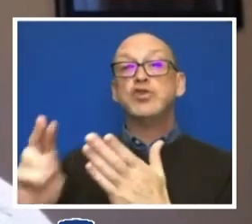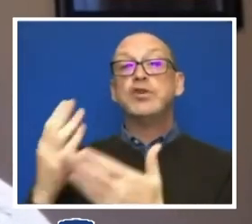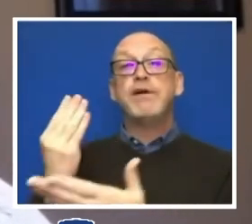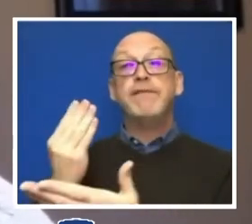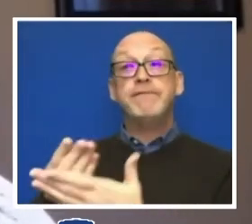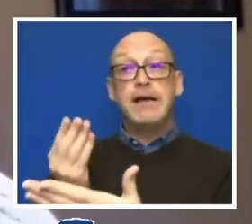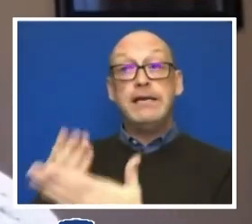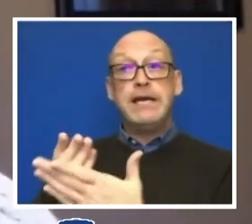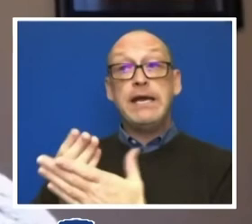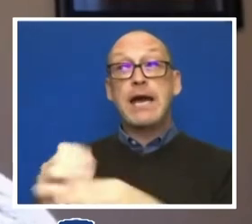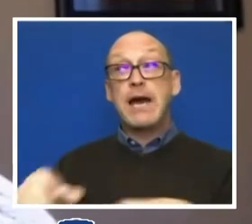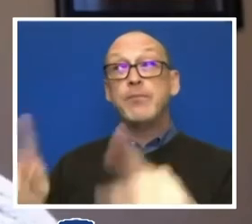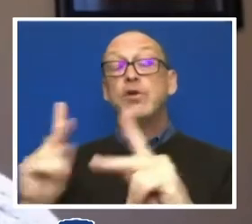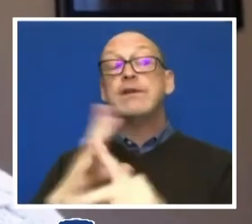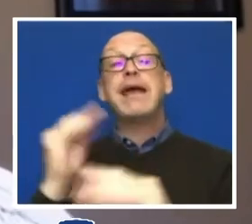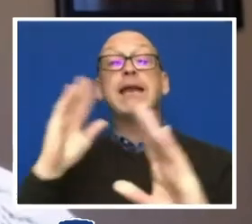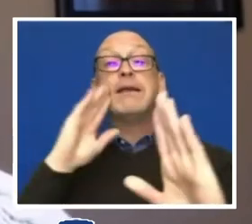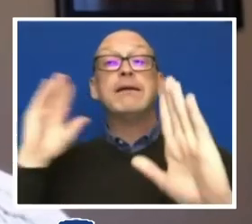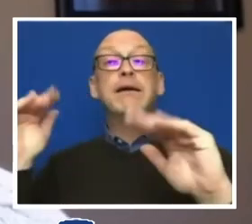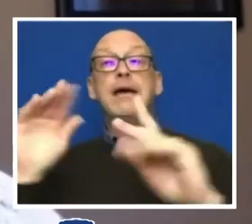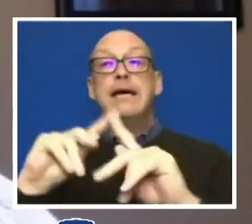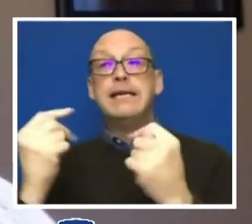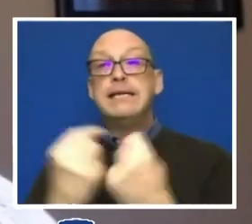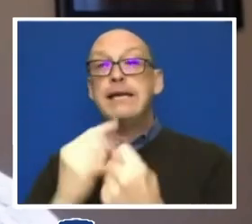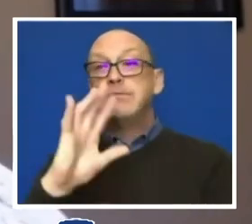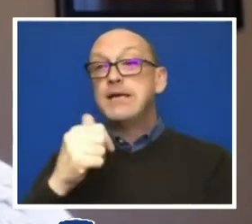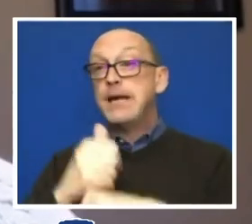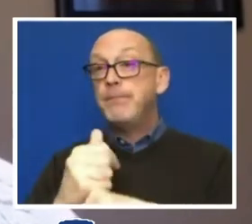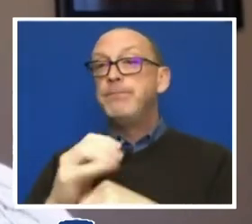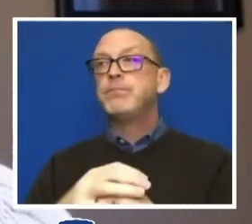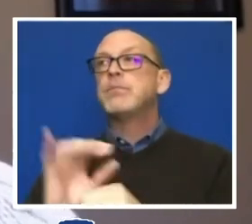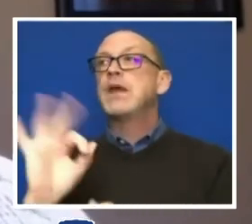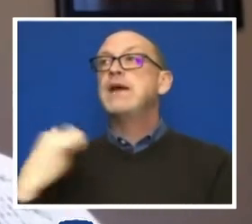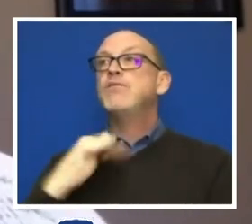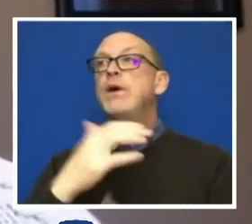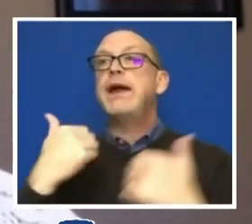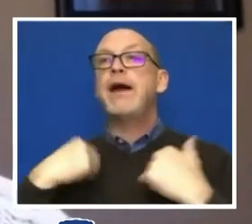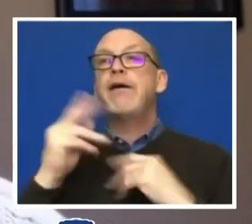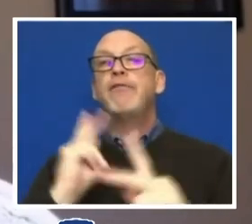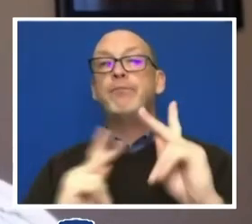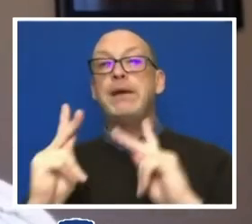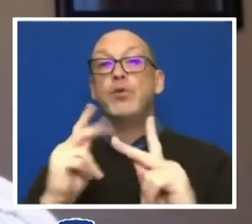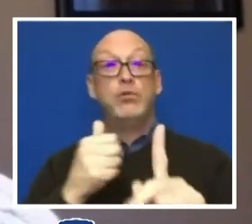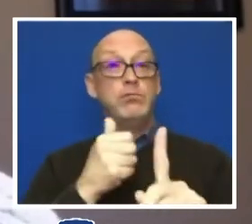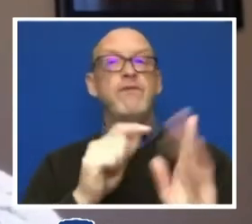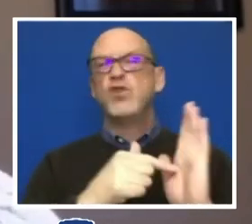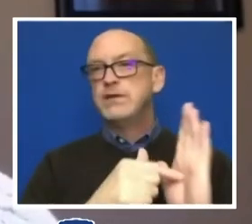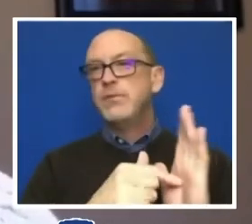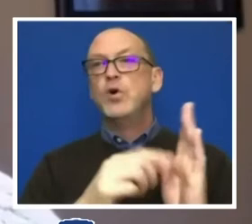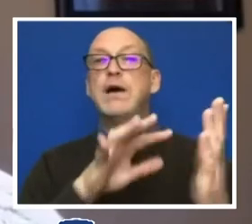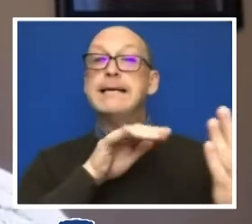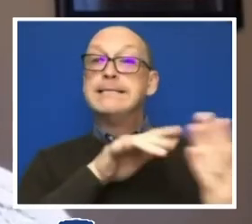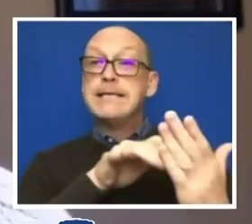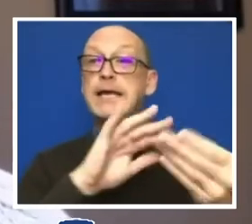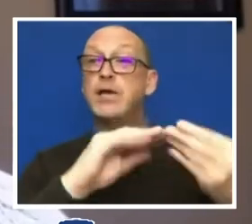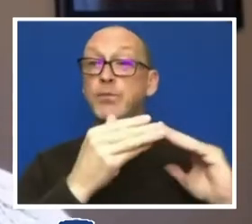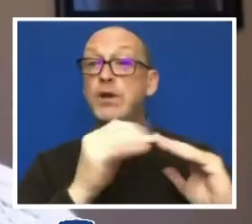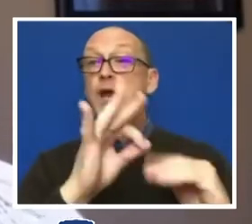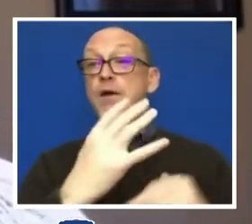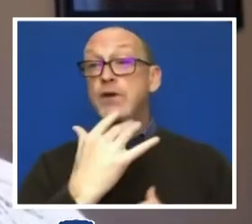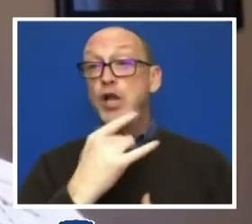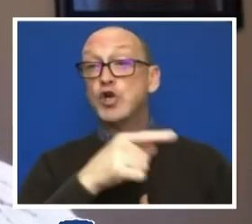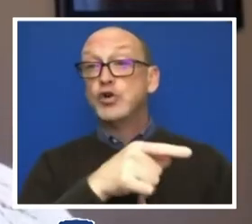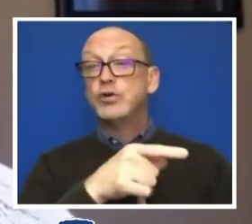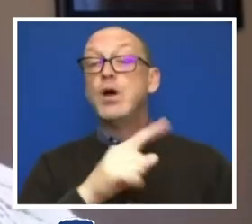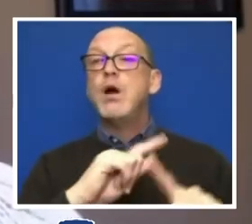And the expectations of teams that are put together. If we have people, for example, that are studying communities of color and yet the